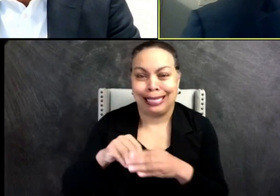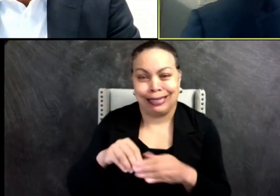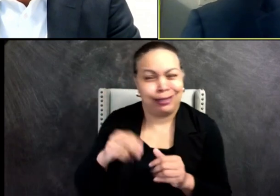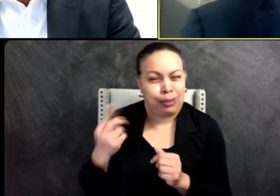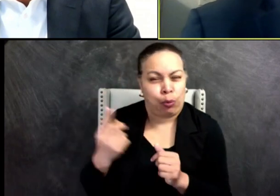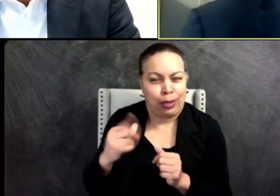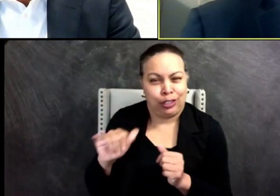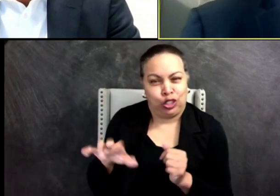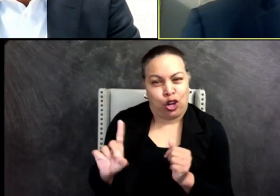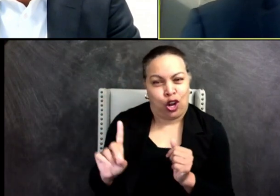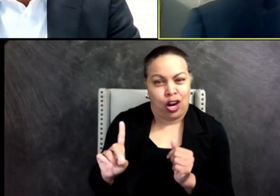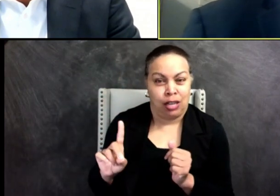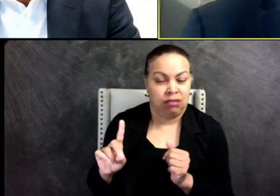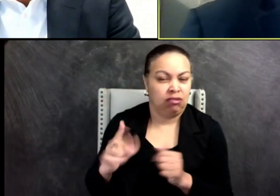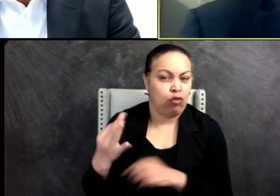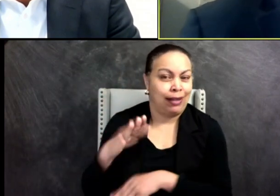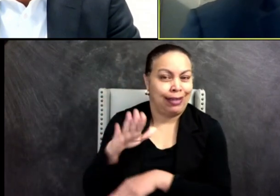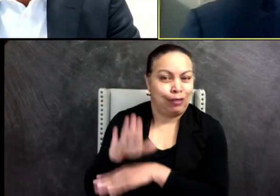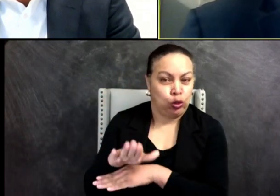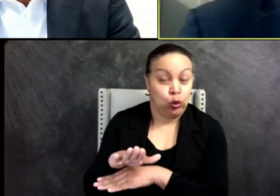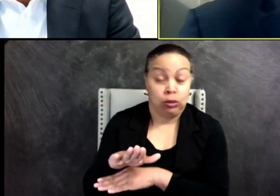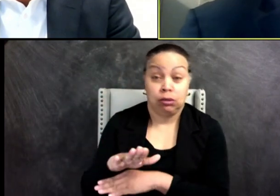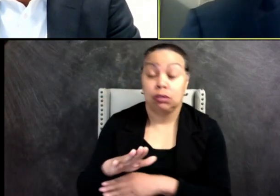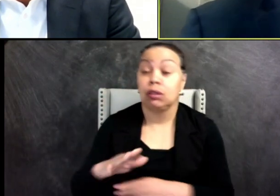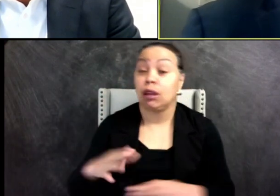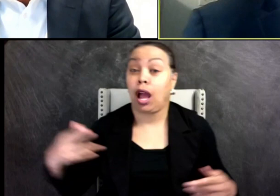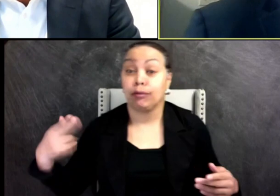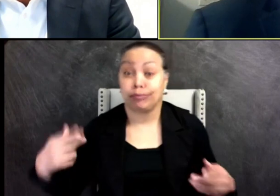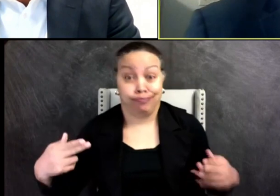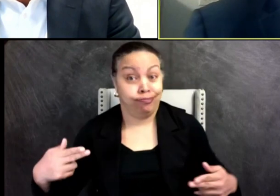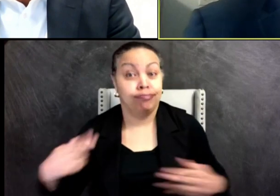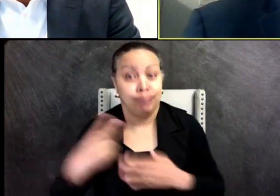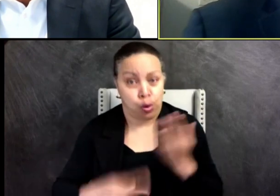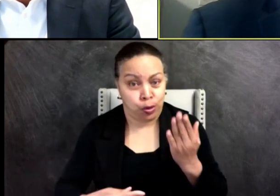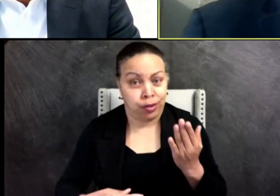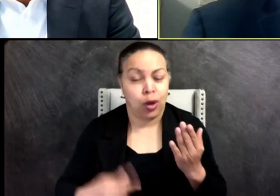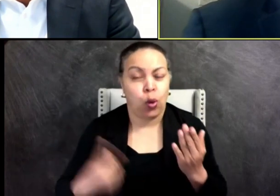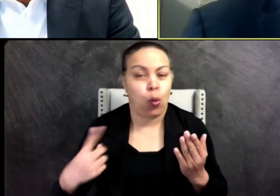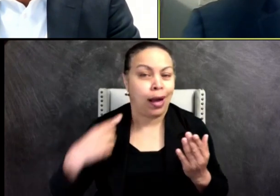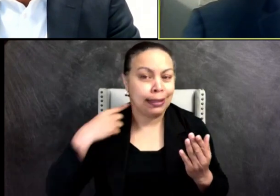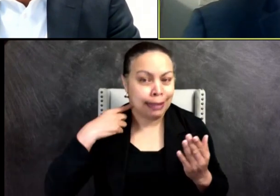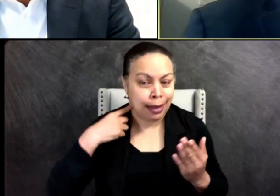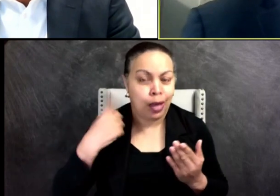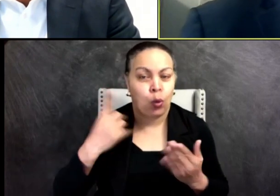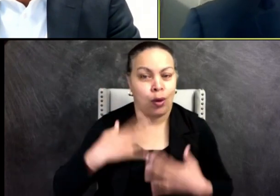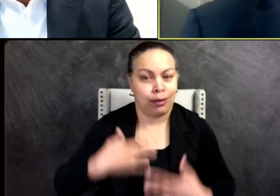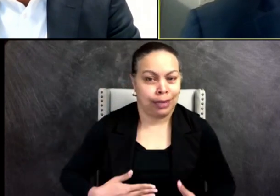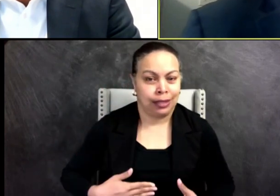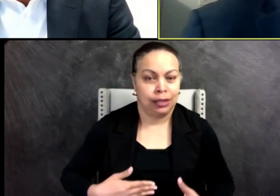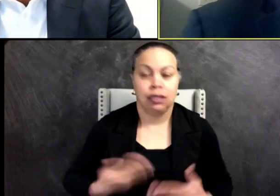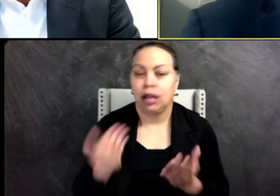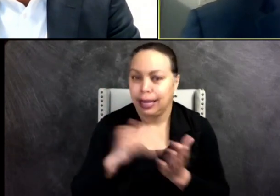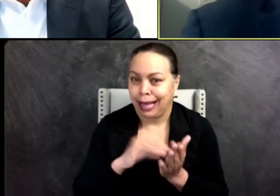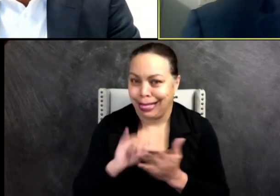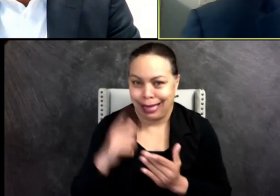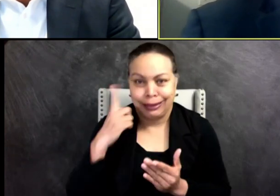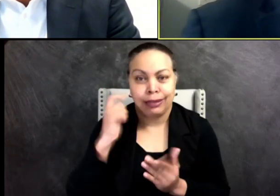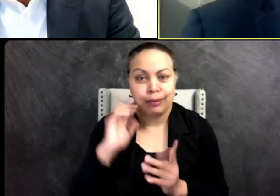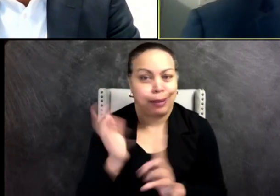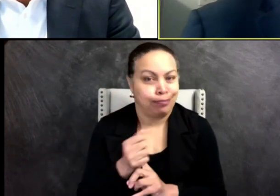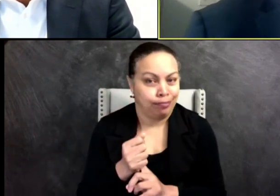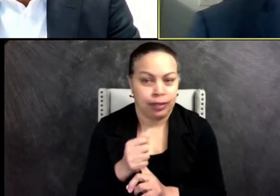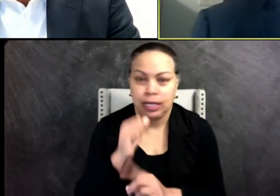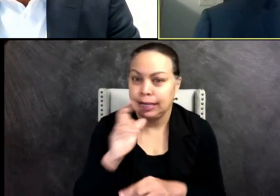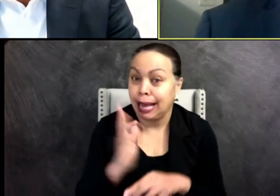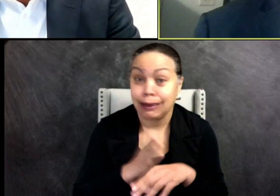afternoon were ambushed and shot, one in the neck, one in the torso. Again, that suspect was apprehended with no excessive